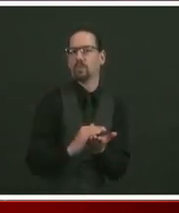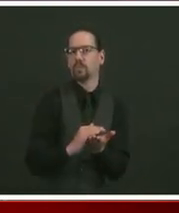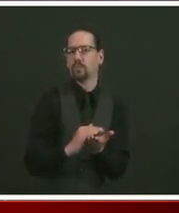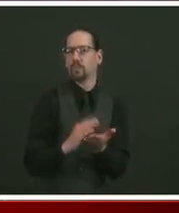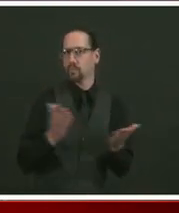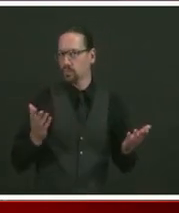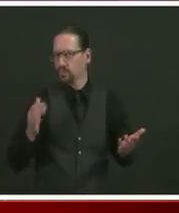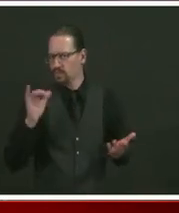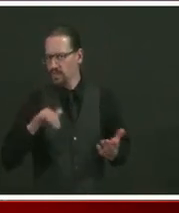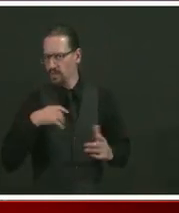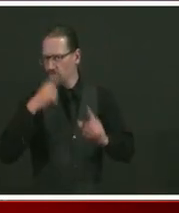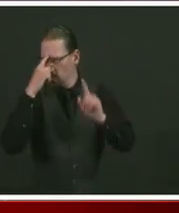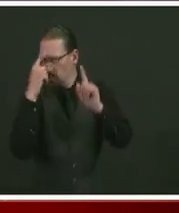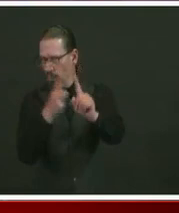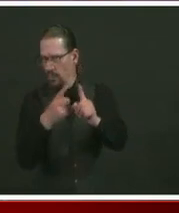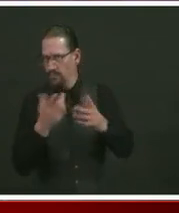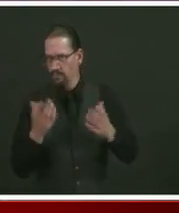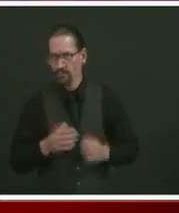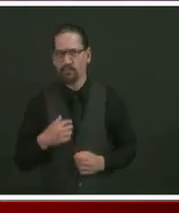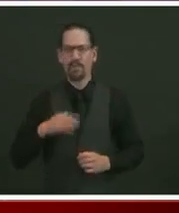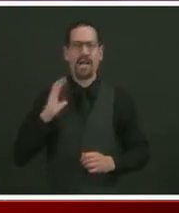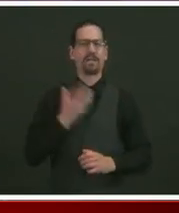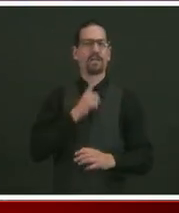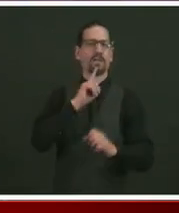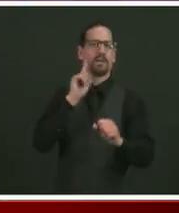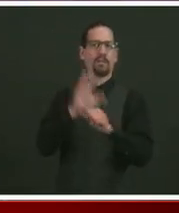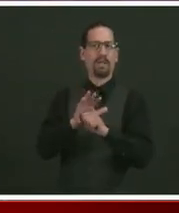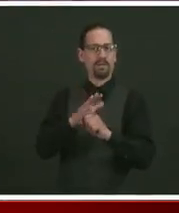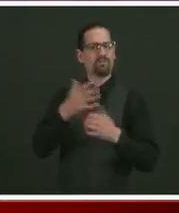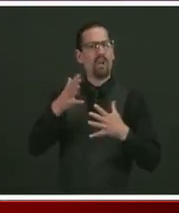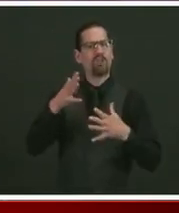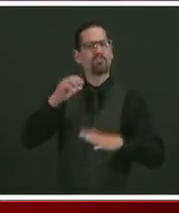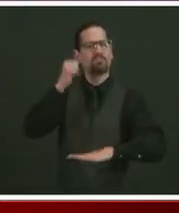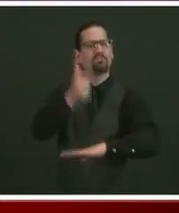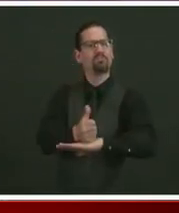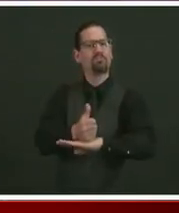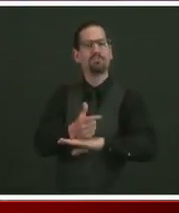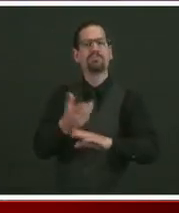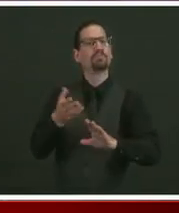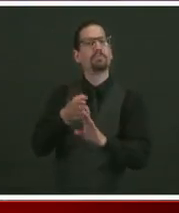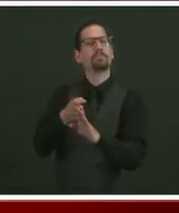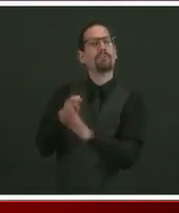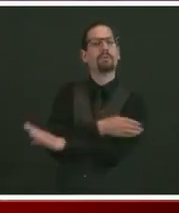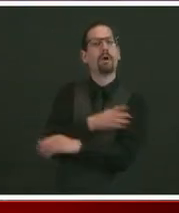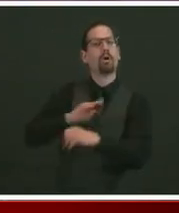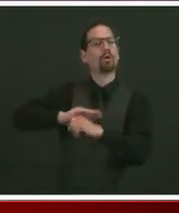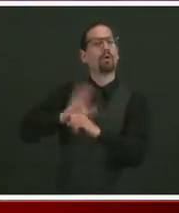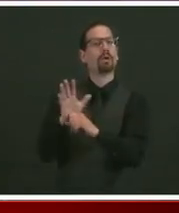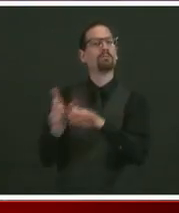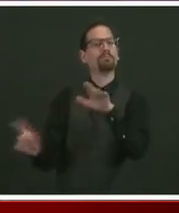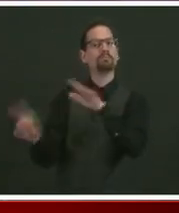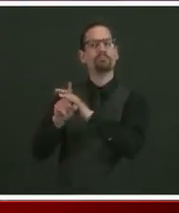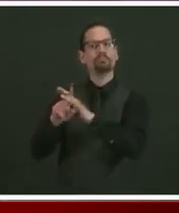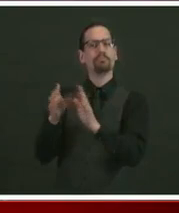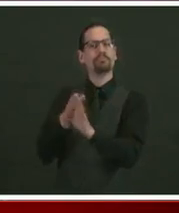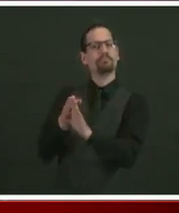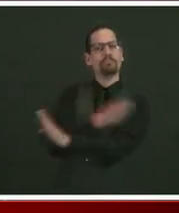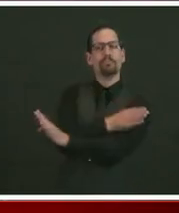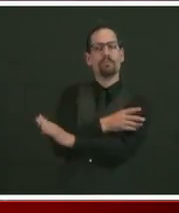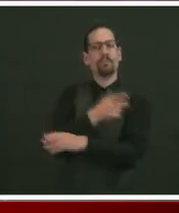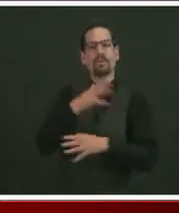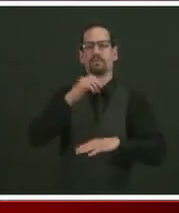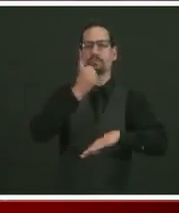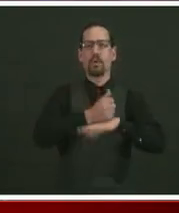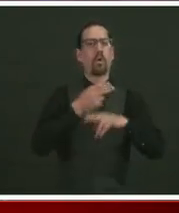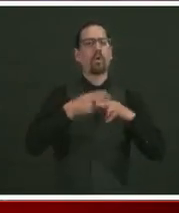to this work has begun long before the COVID crisis through a group of health care, government